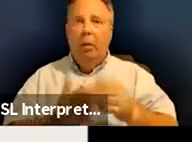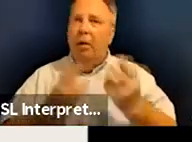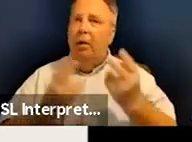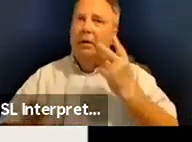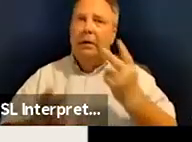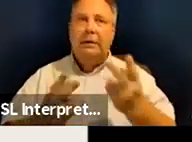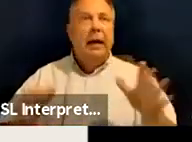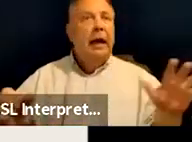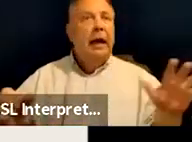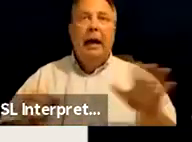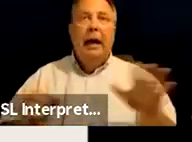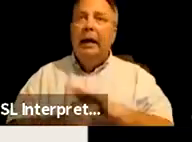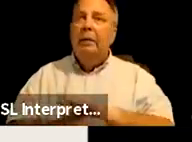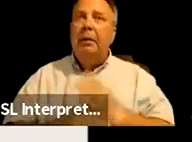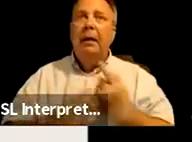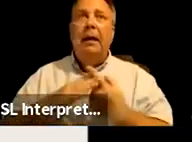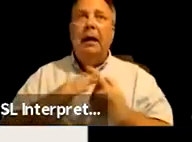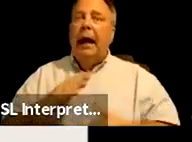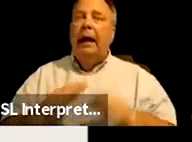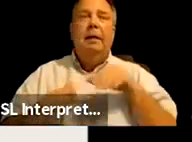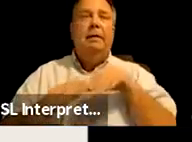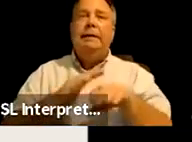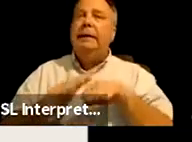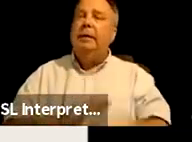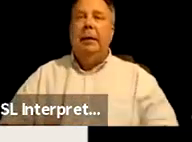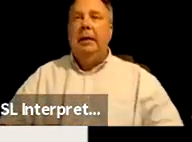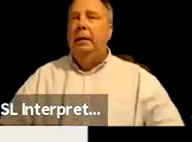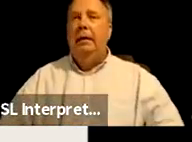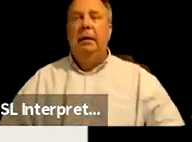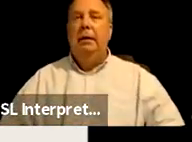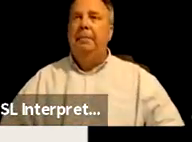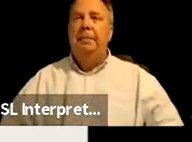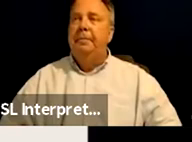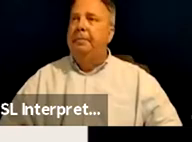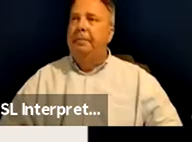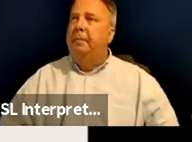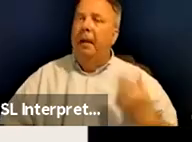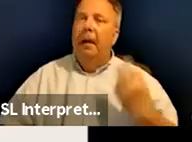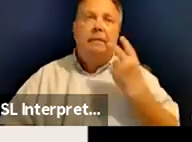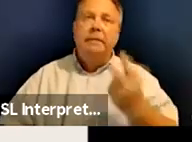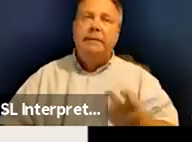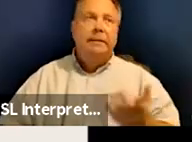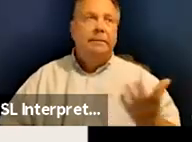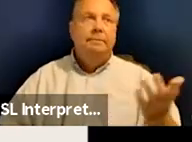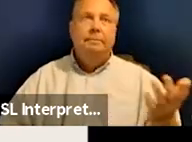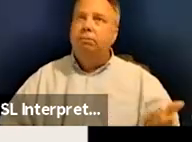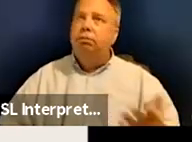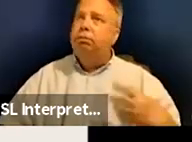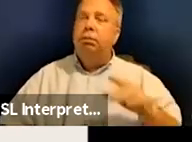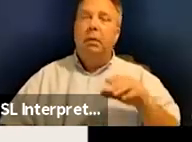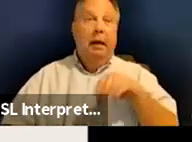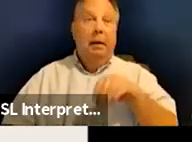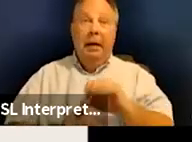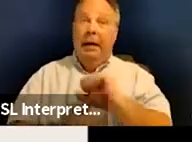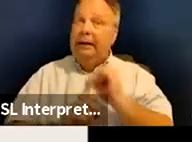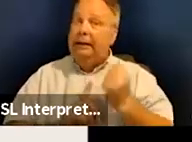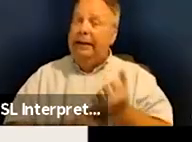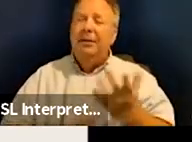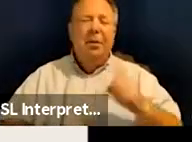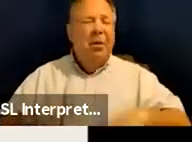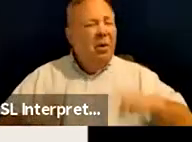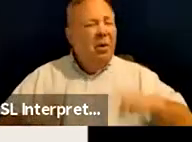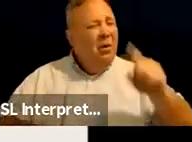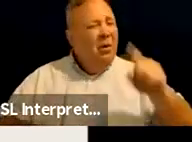complete lack of accessibility. Um, I've seen, you know, been in situations, all kinds of